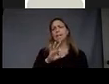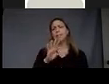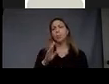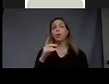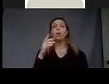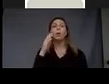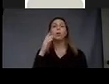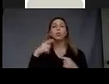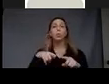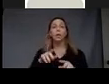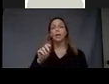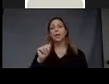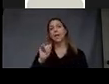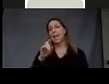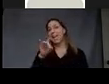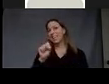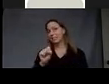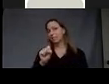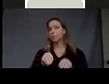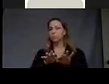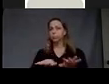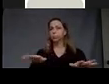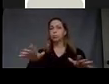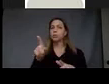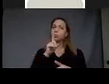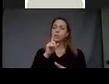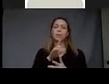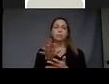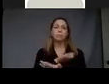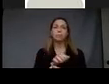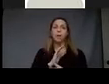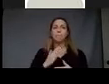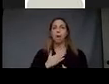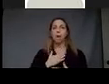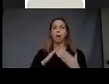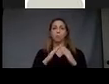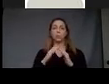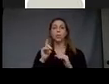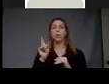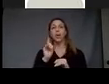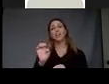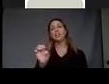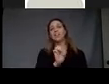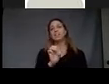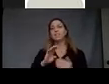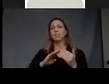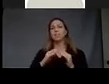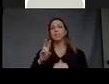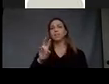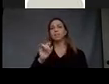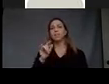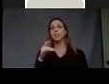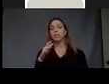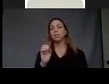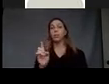was savaging my community in the East Village, New York City. And